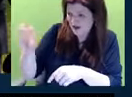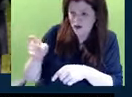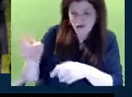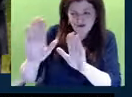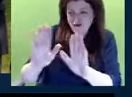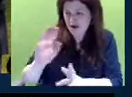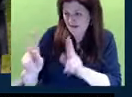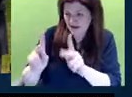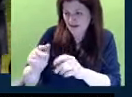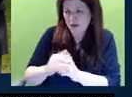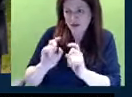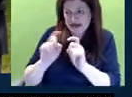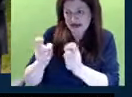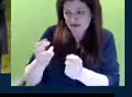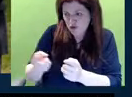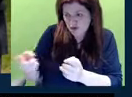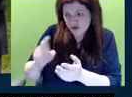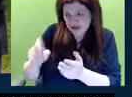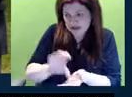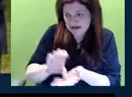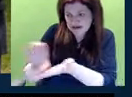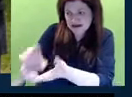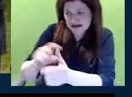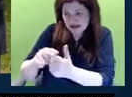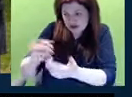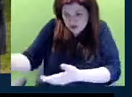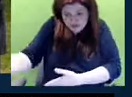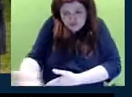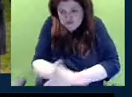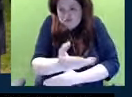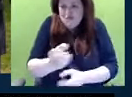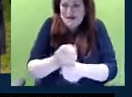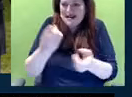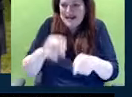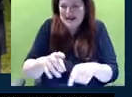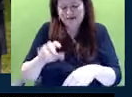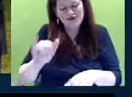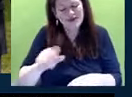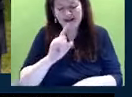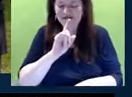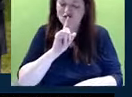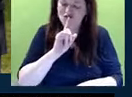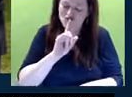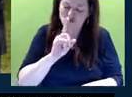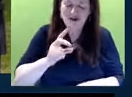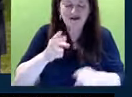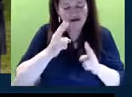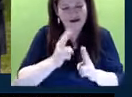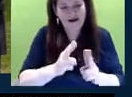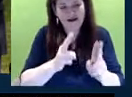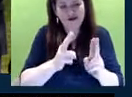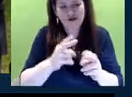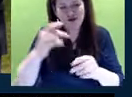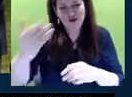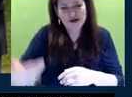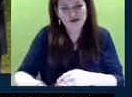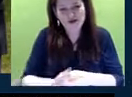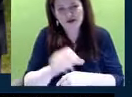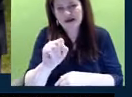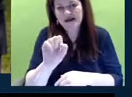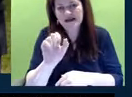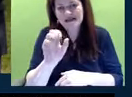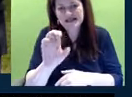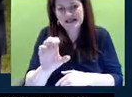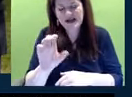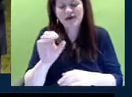we'll get you the resources and try to get out of the way. And so with that, it's a real privilege to introduce the Secretary